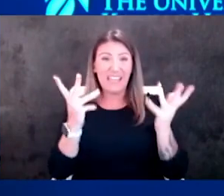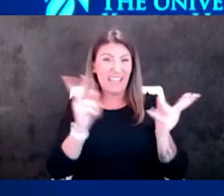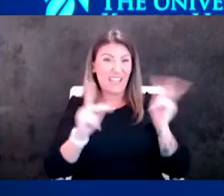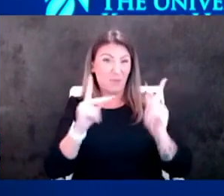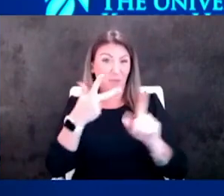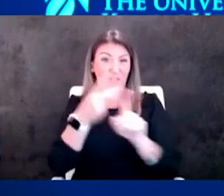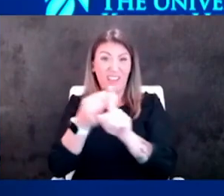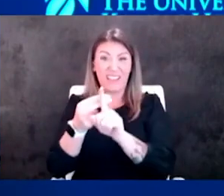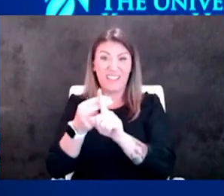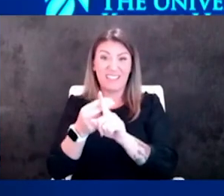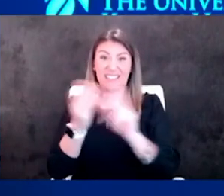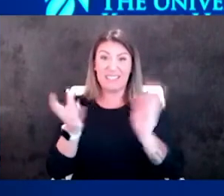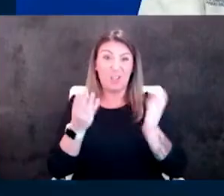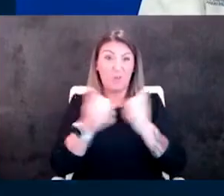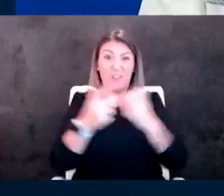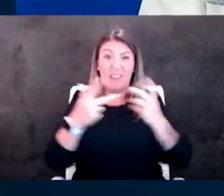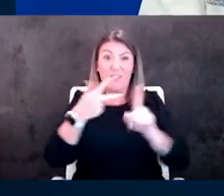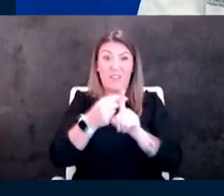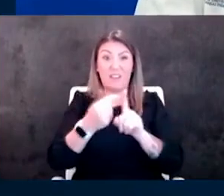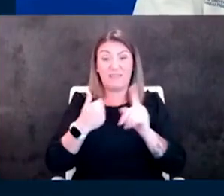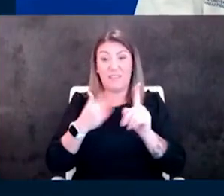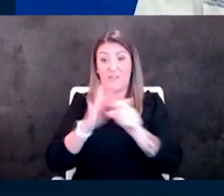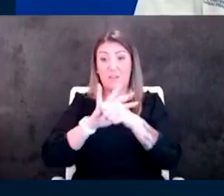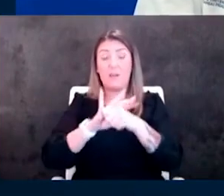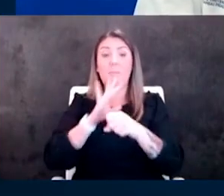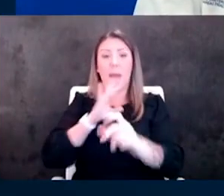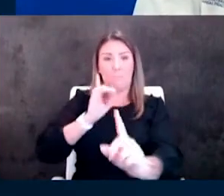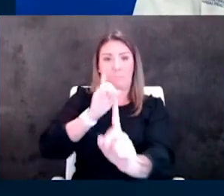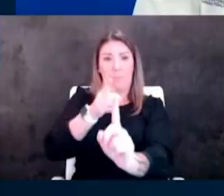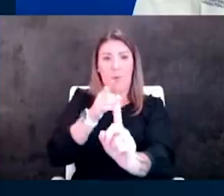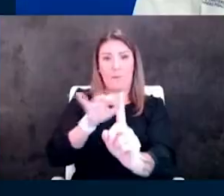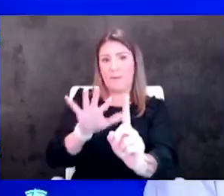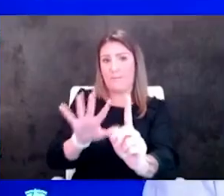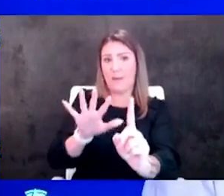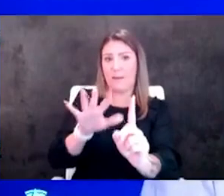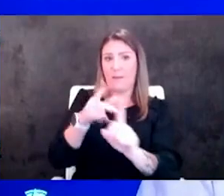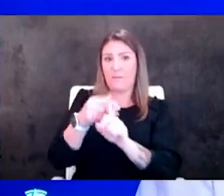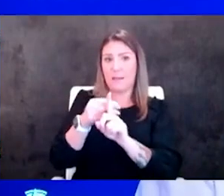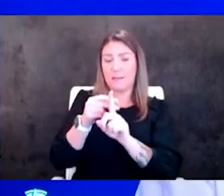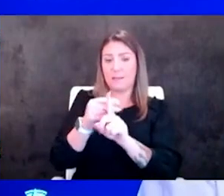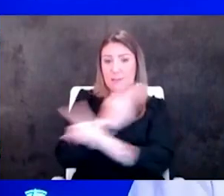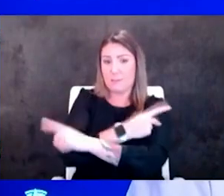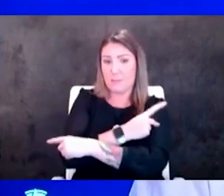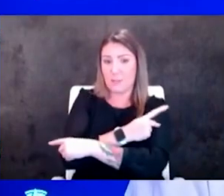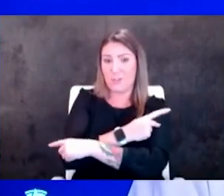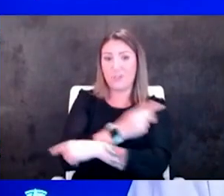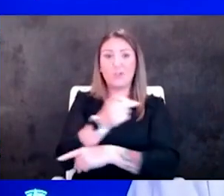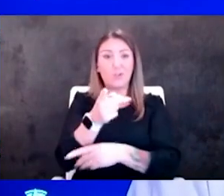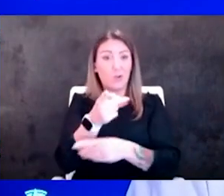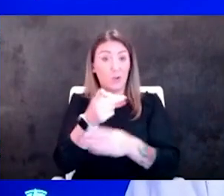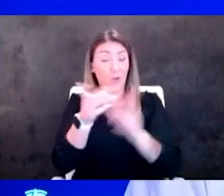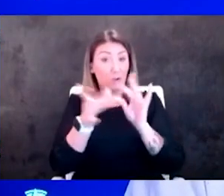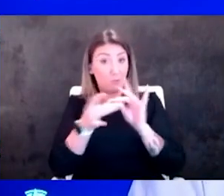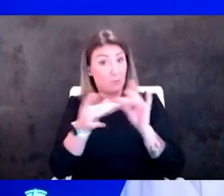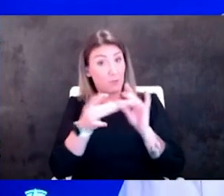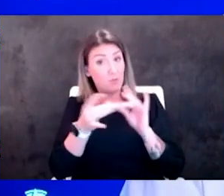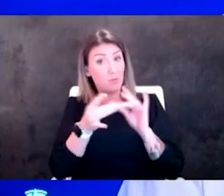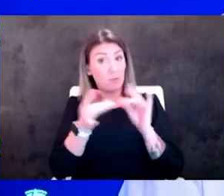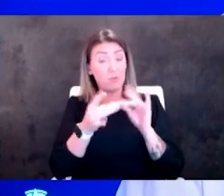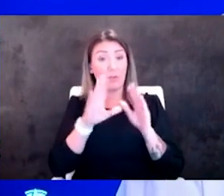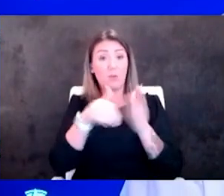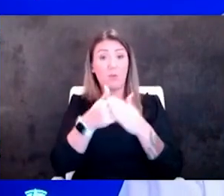here and have coveted yeah and that was my point too those five vaccinated patients you just ran through with those risk factors